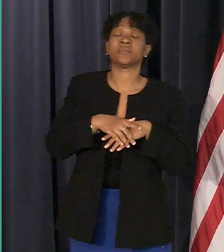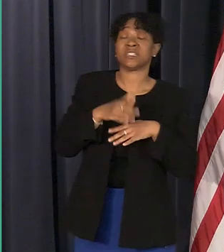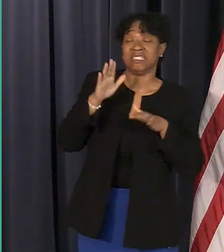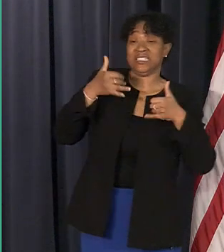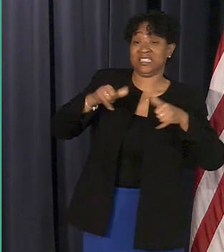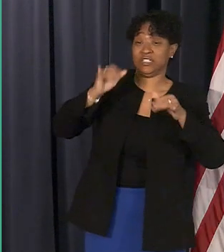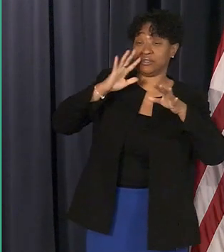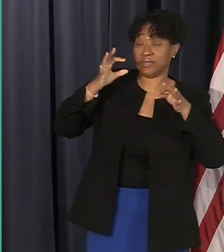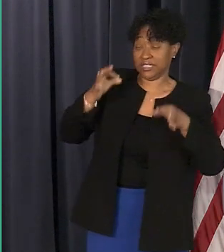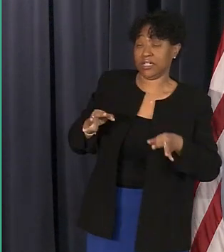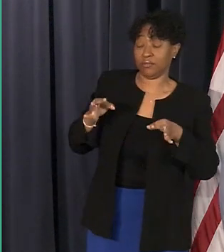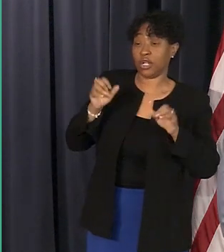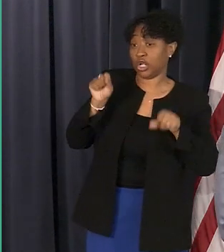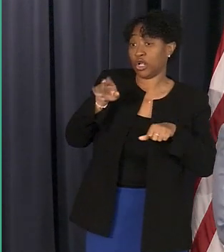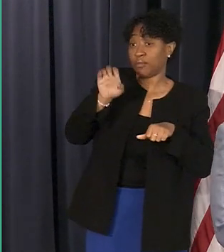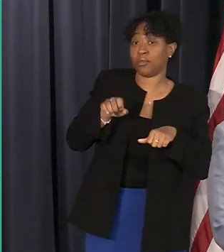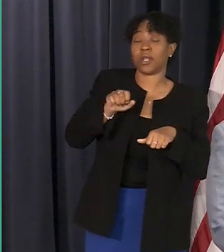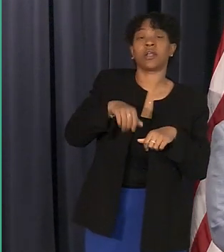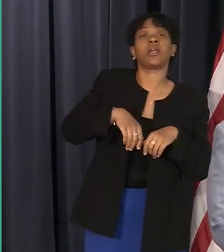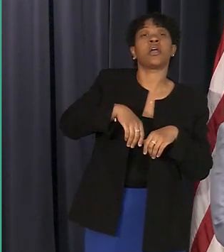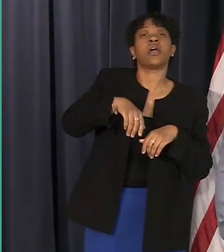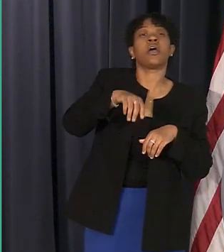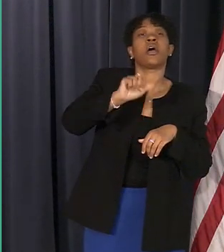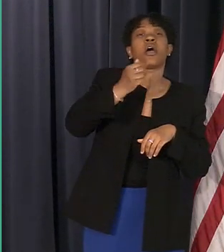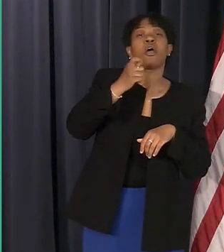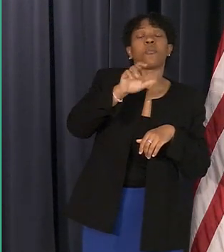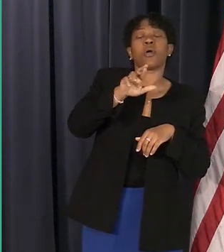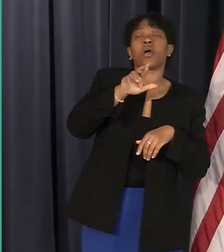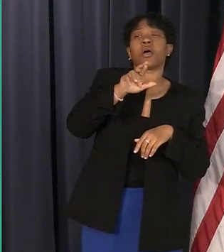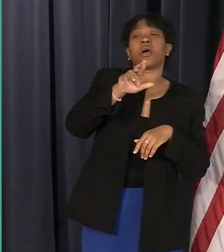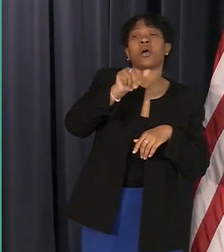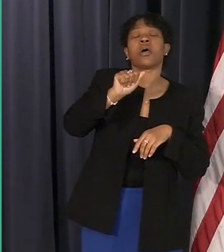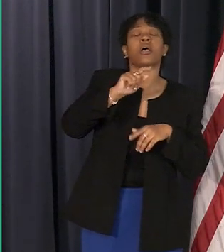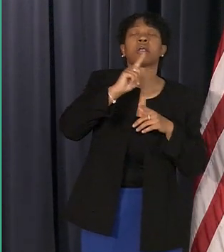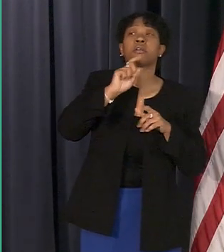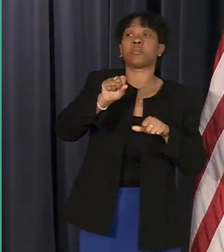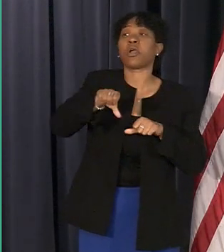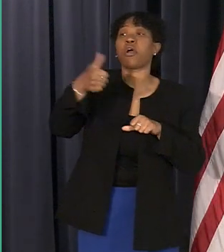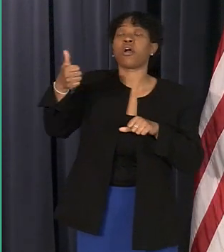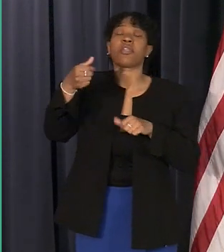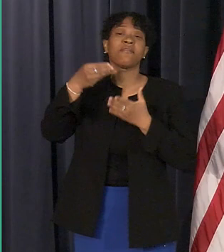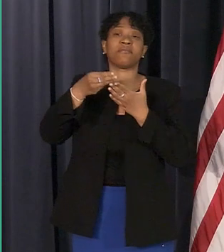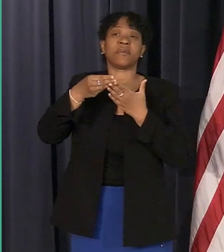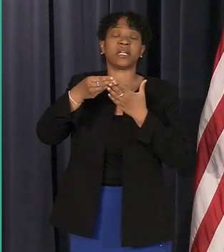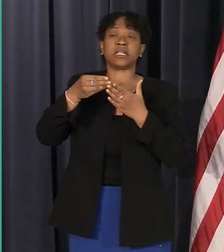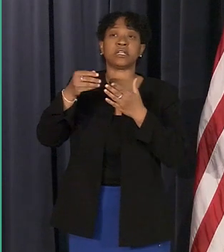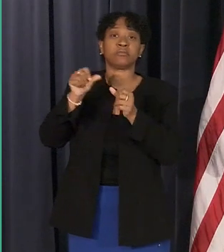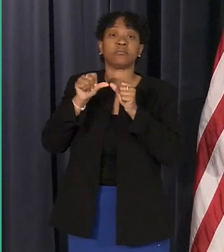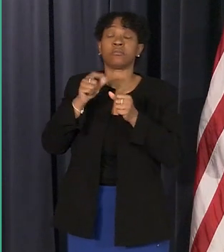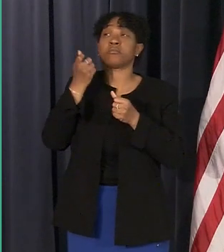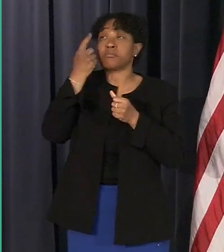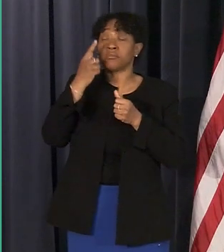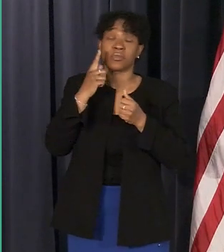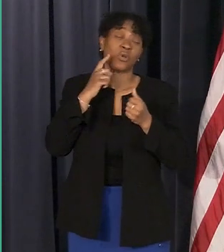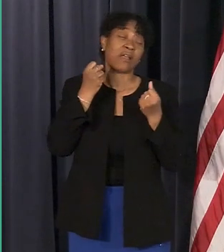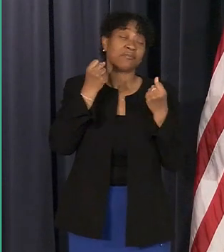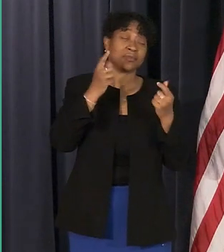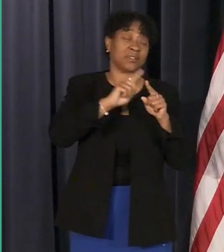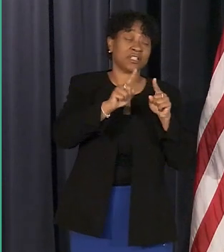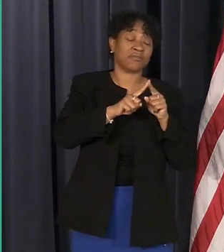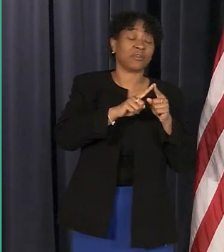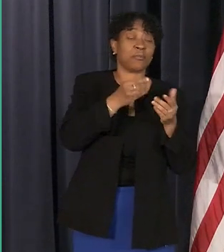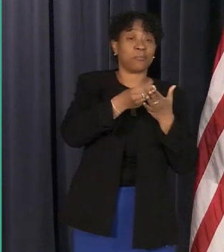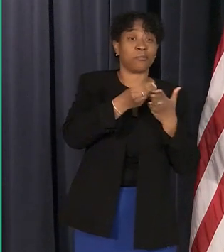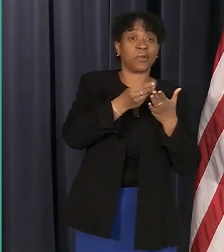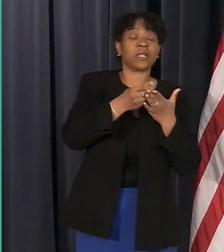determined uh it it could be arpa it could be out of other funding sources as you know there are lots of buckets of of money that